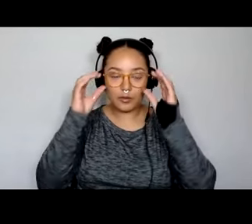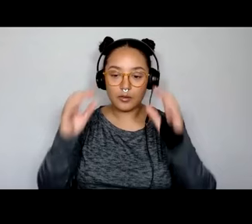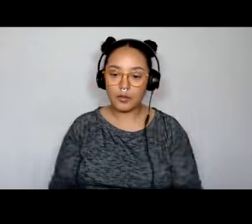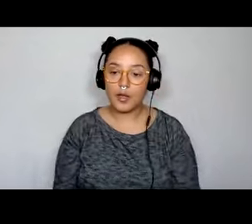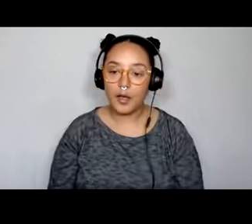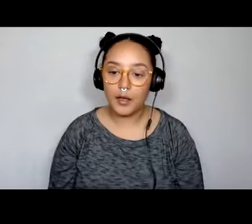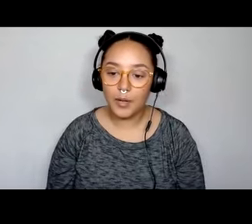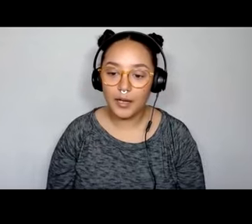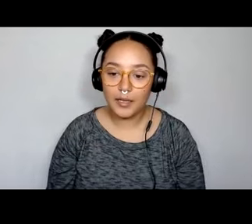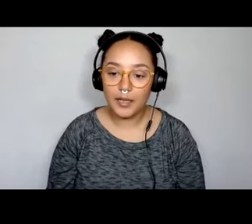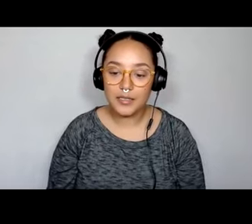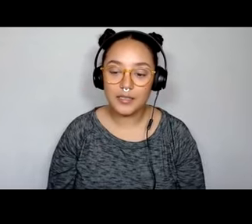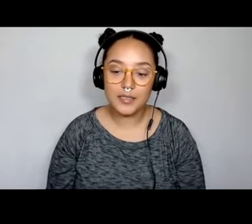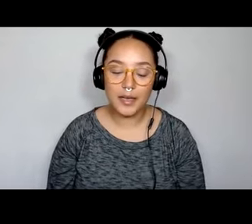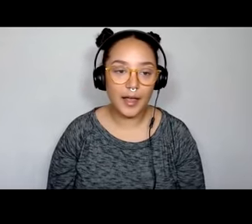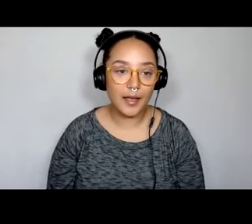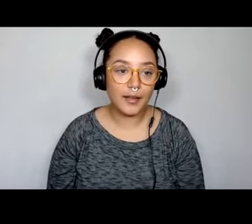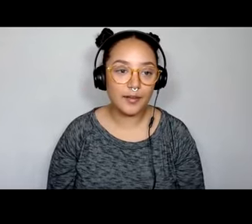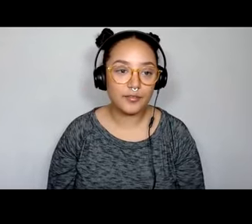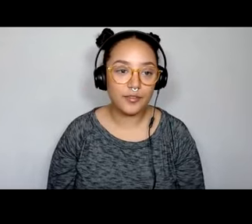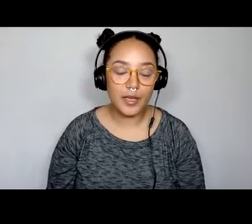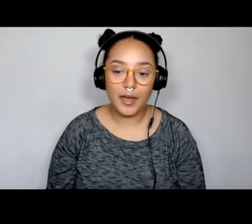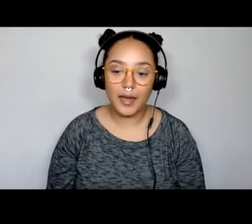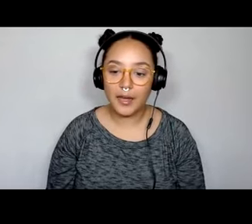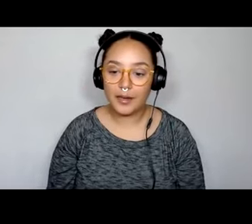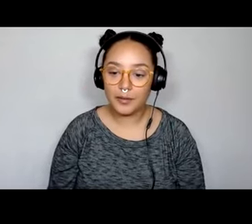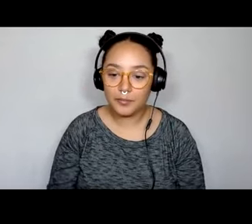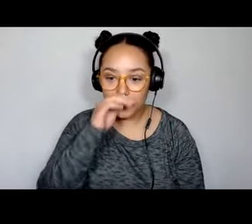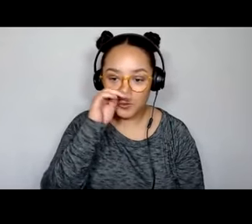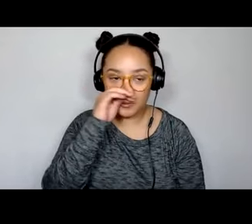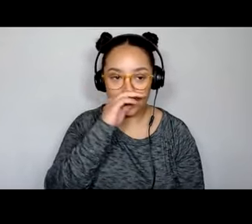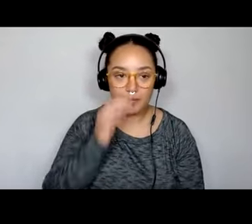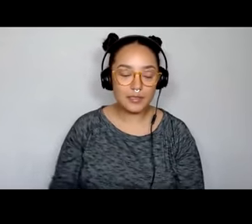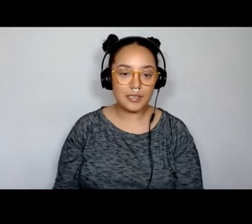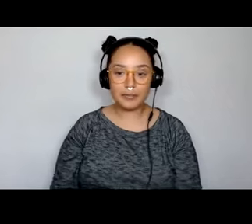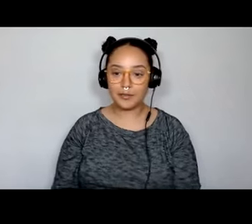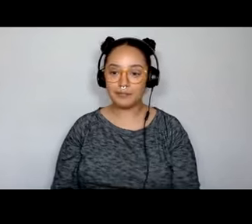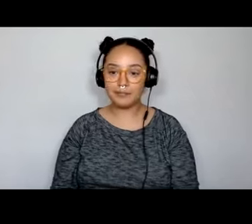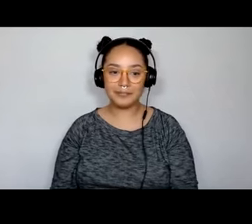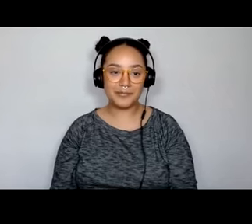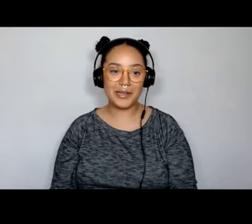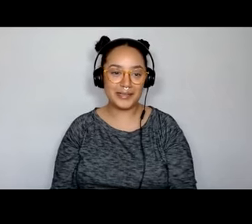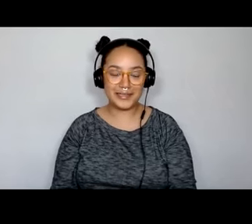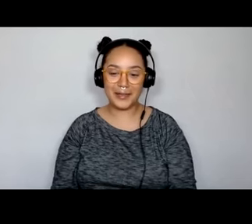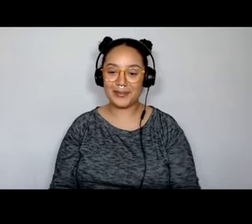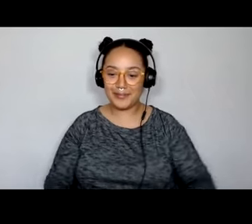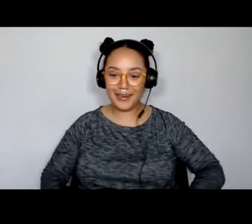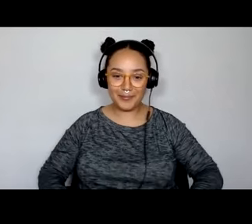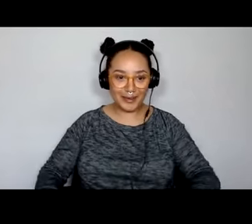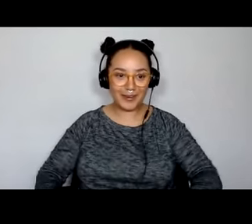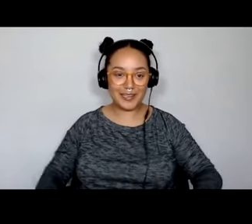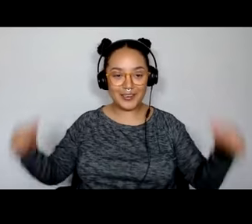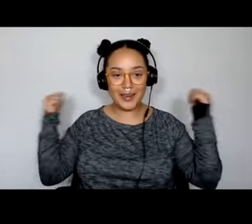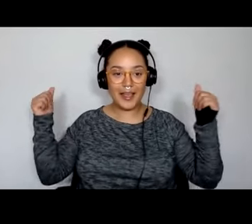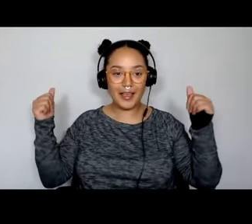eyeglasses. I have a jeweled septum septum ring.